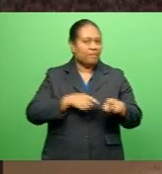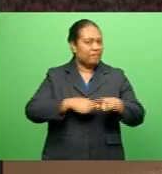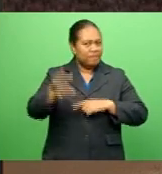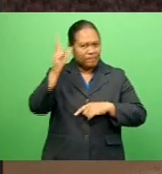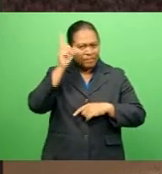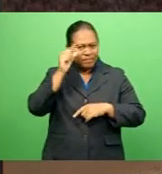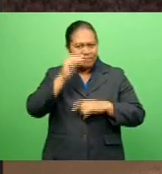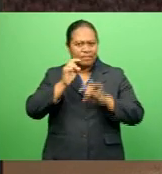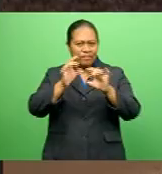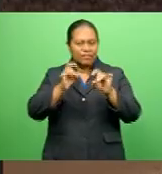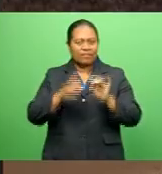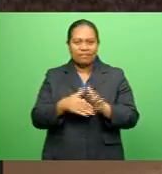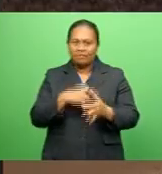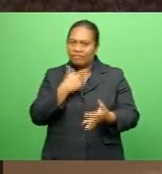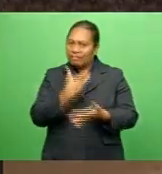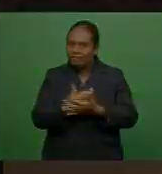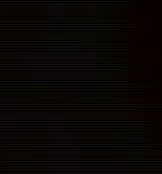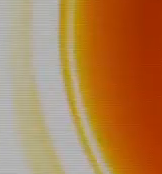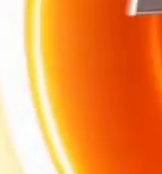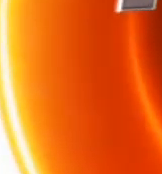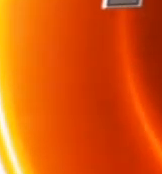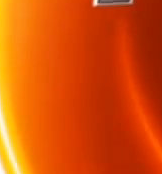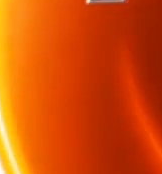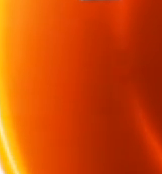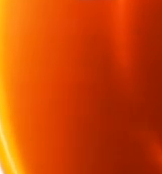Australia Who have been impressive in their career